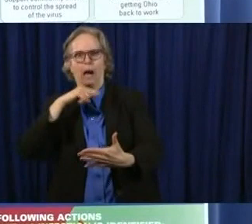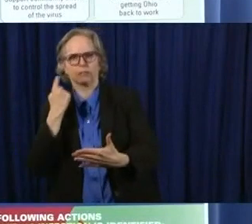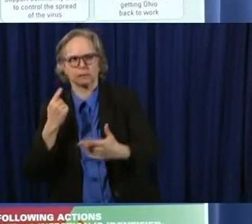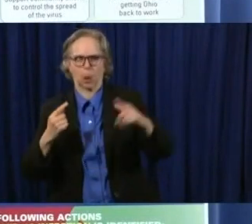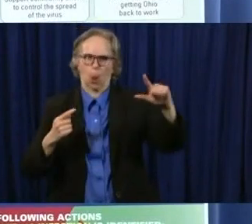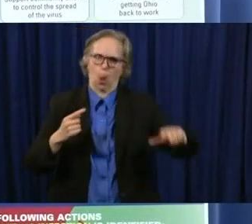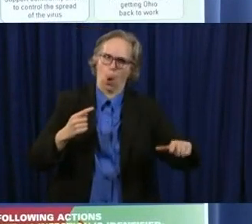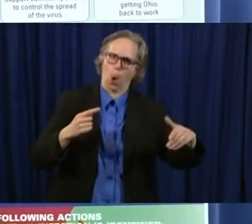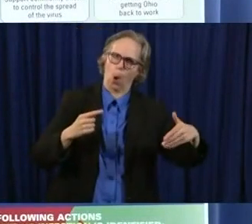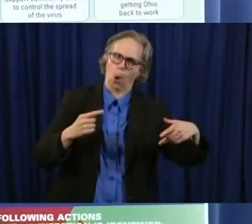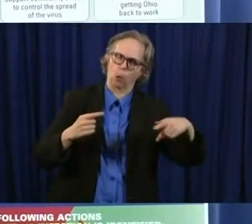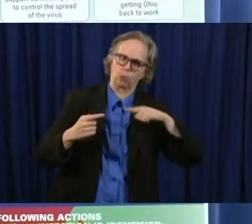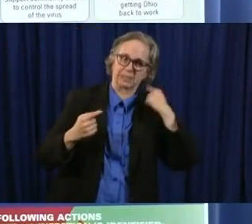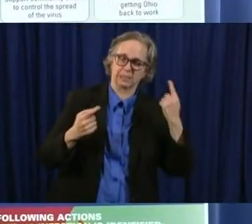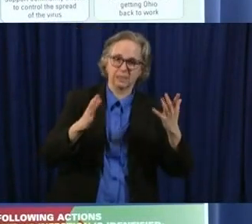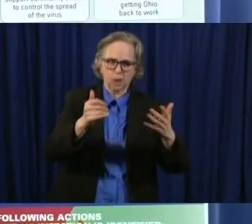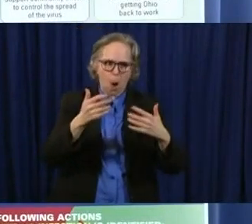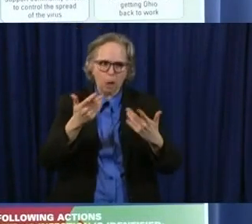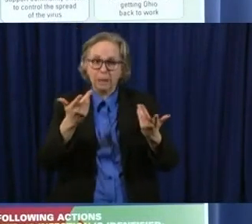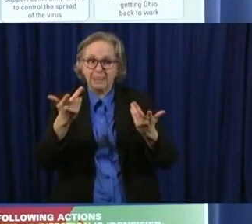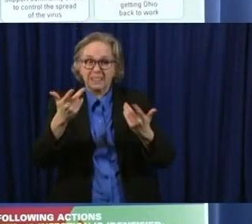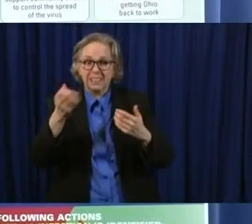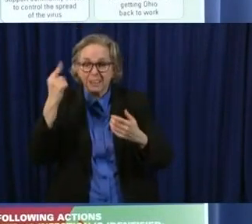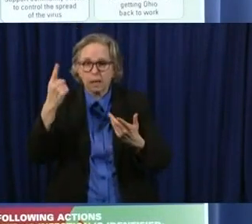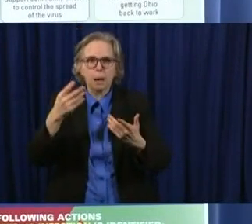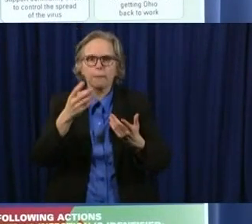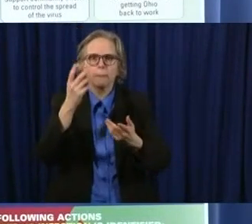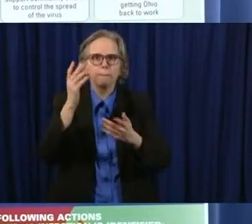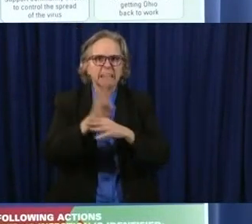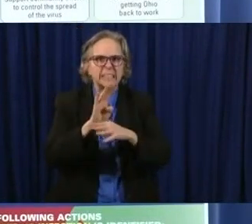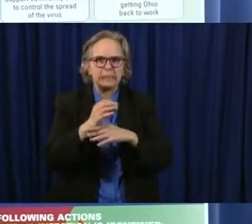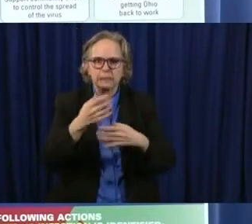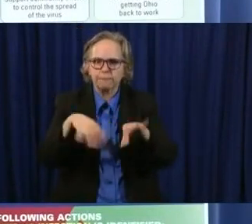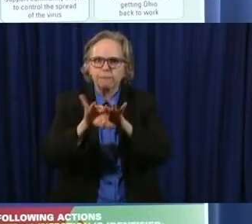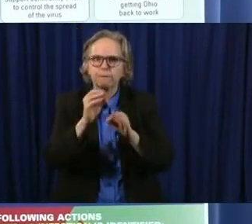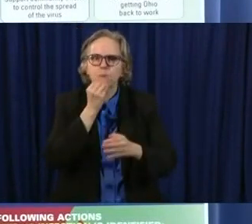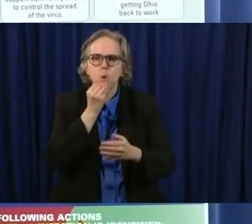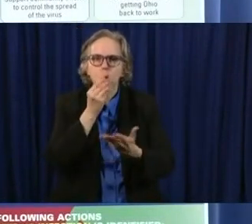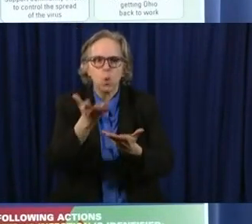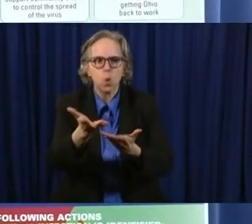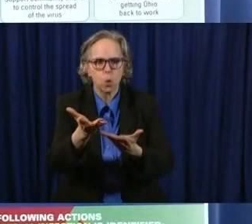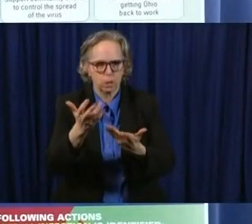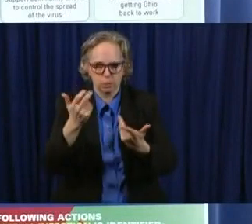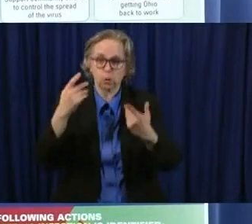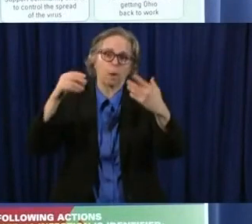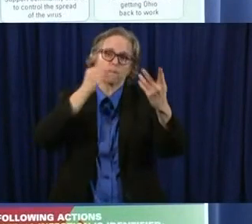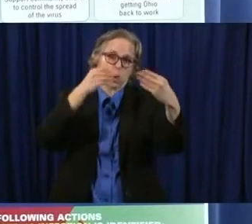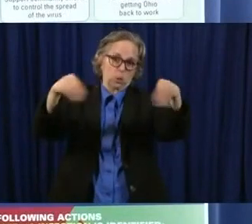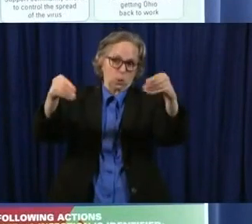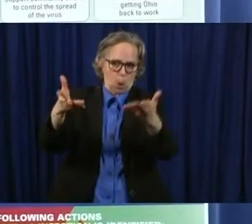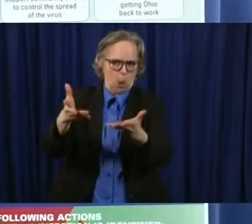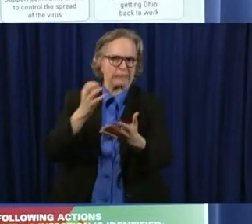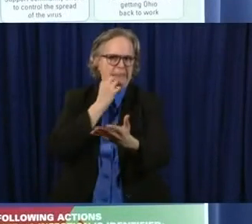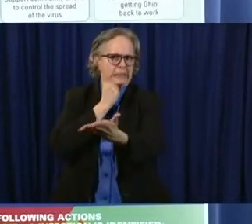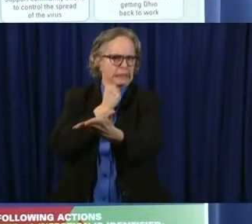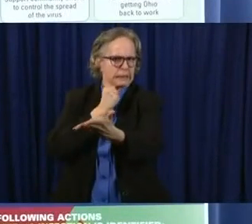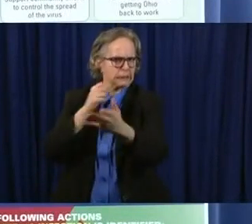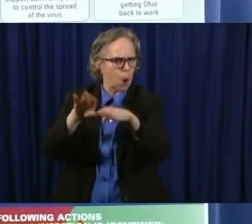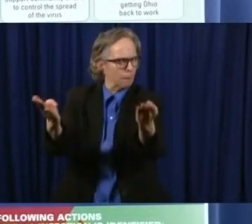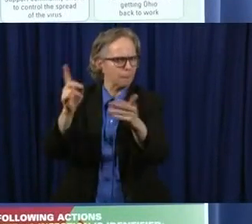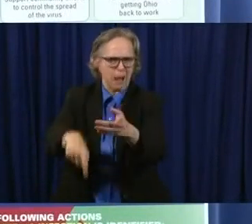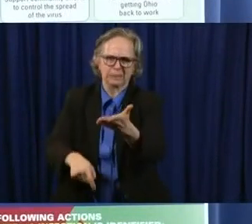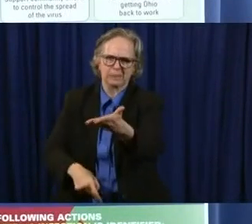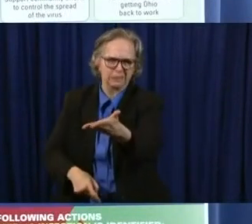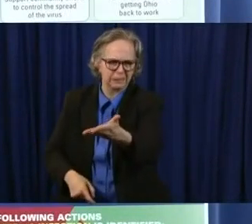food you got to have food um but what we've seen is that the you know the grocery stores have really